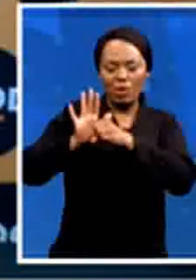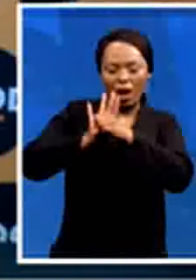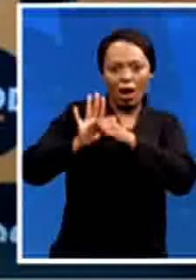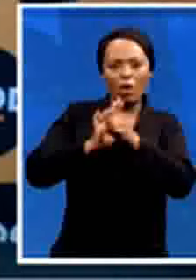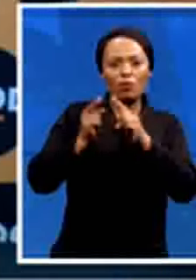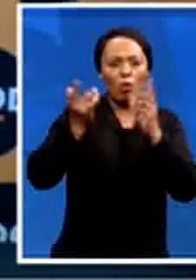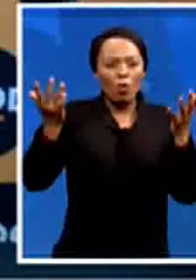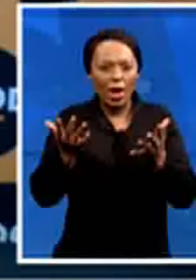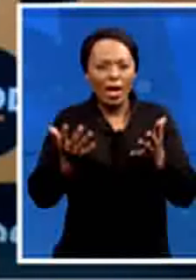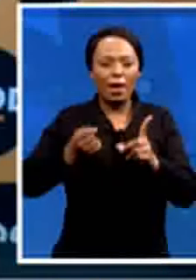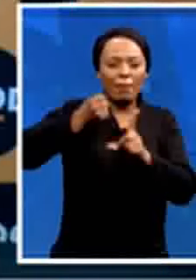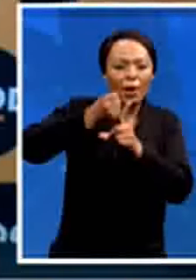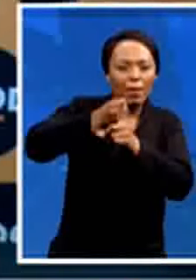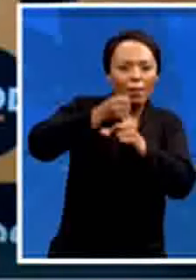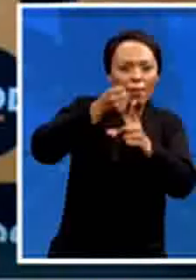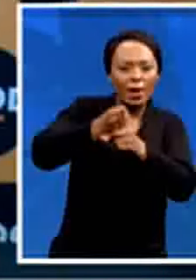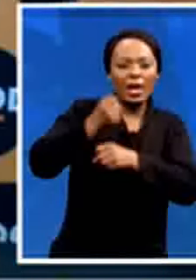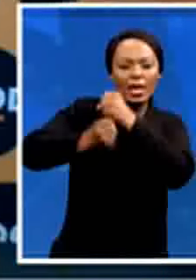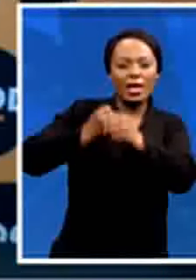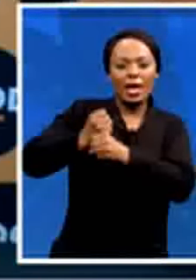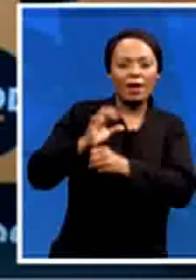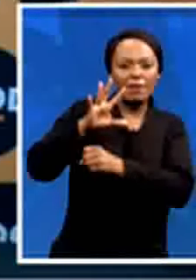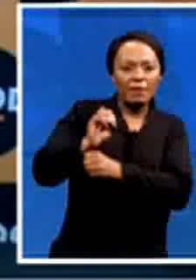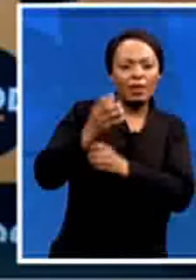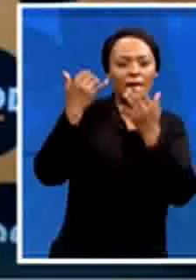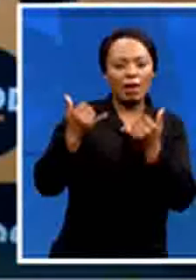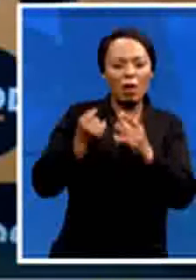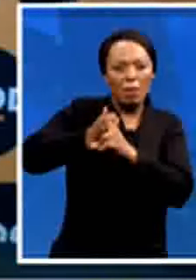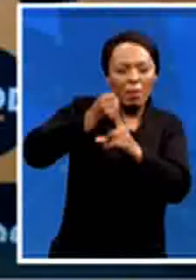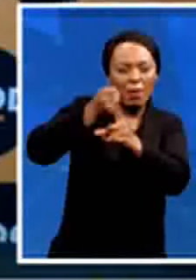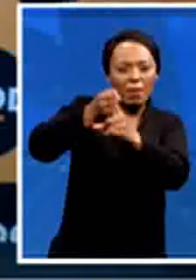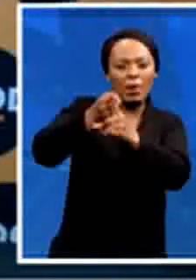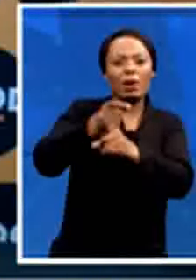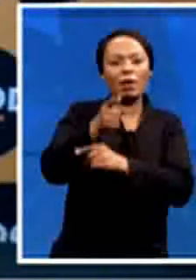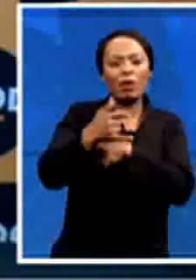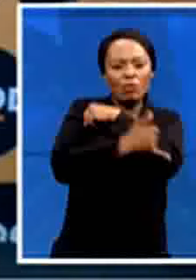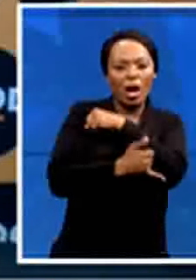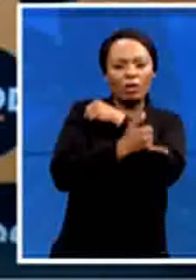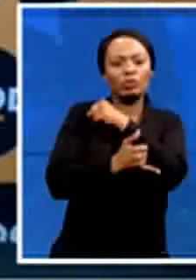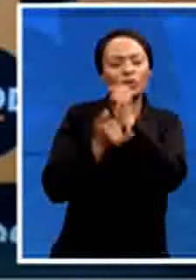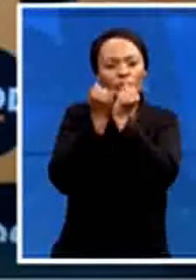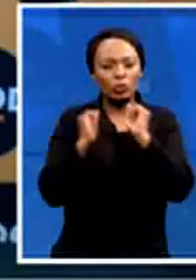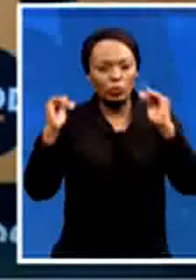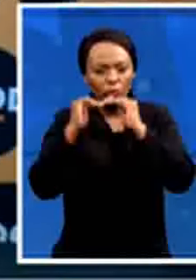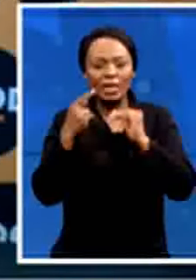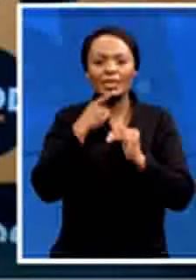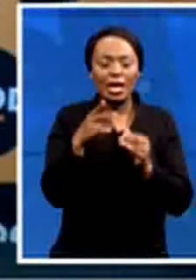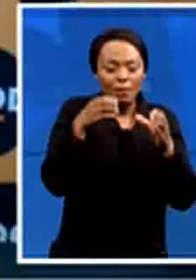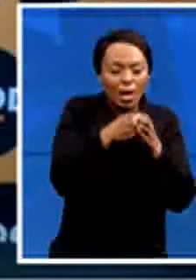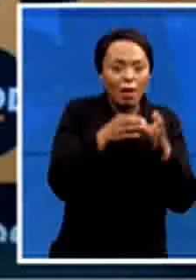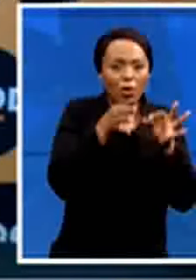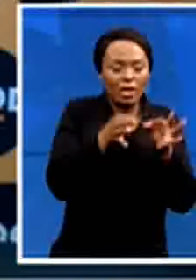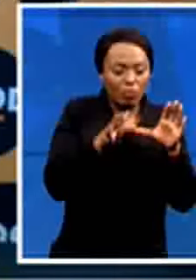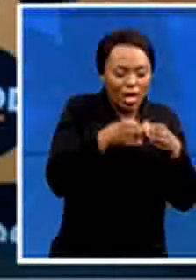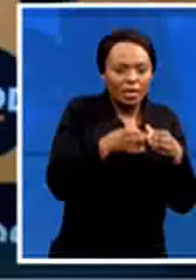50 years she says uh also creating saying that this this this party was created for good people to do good things